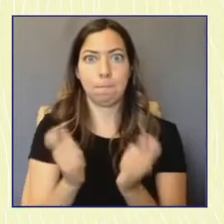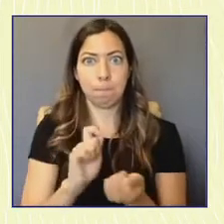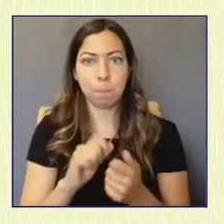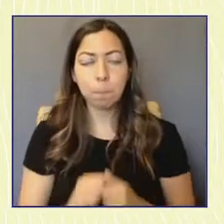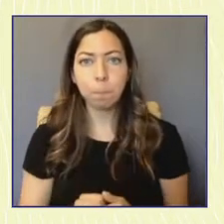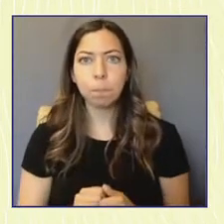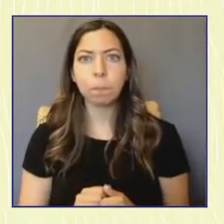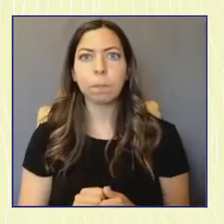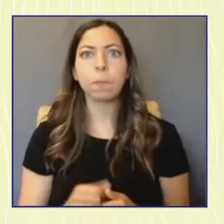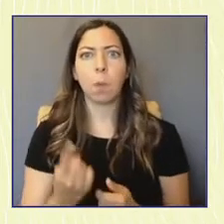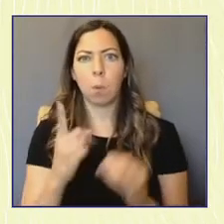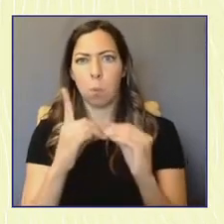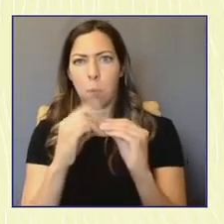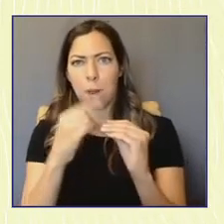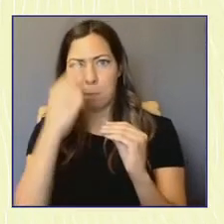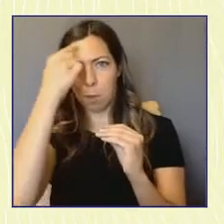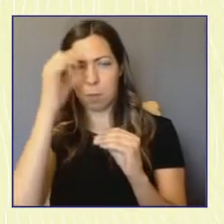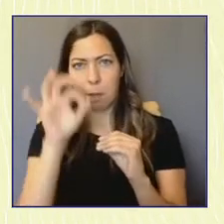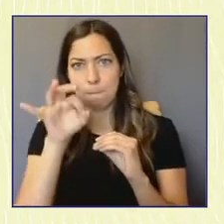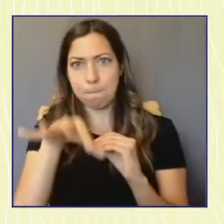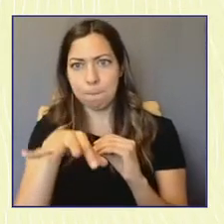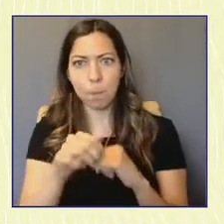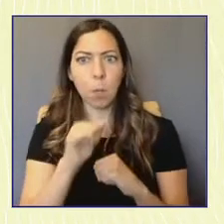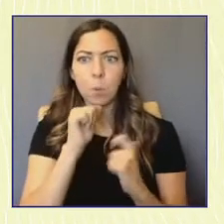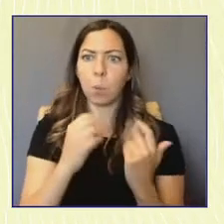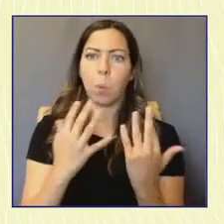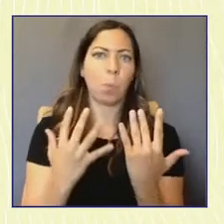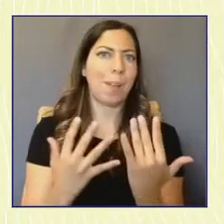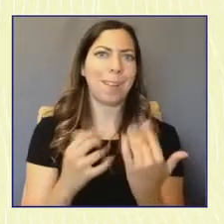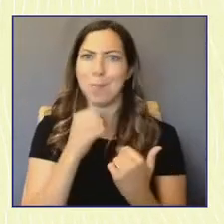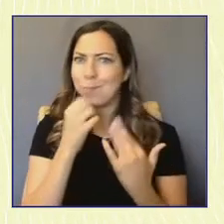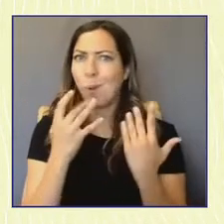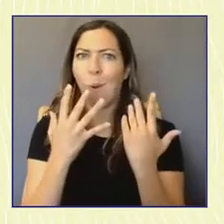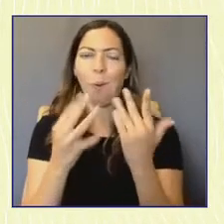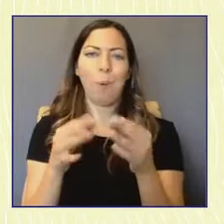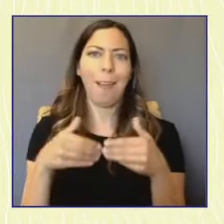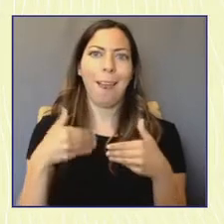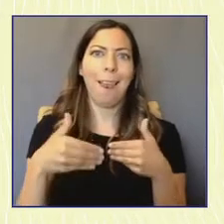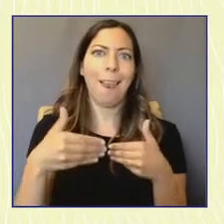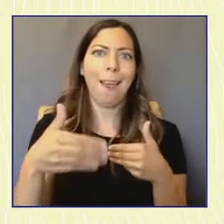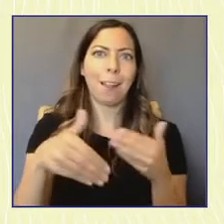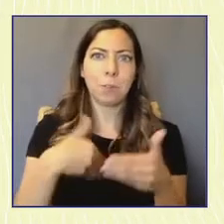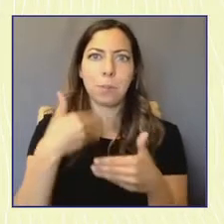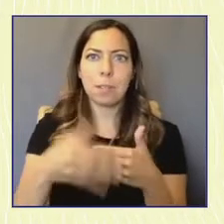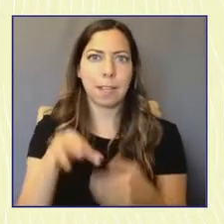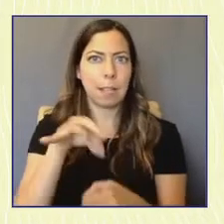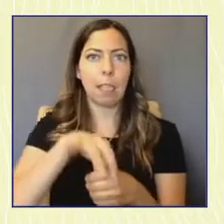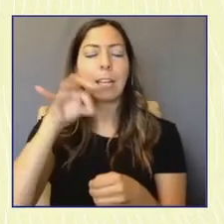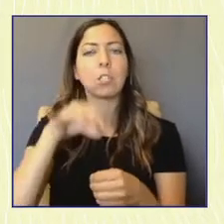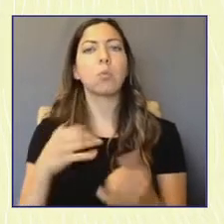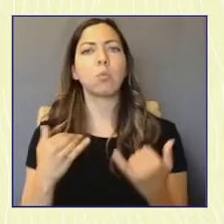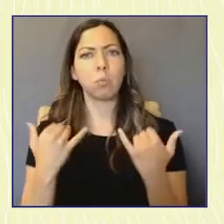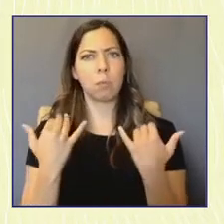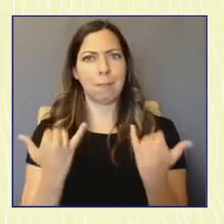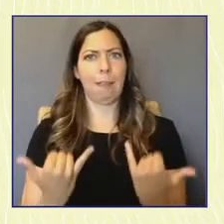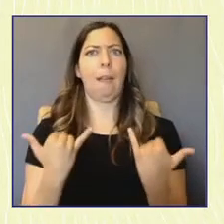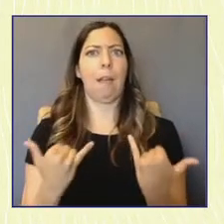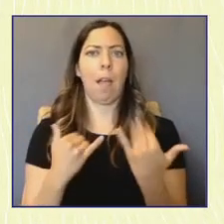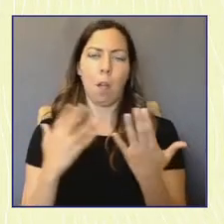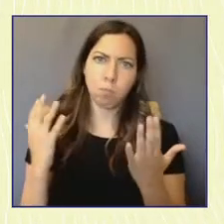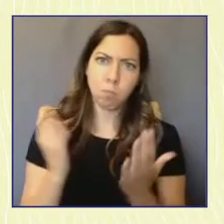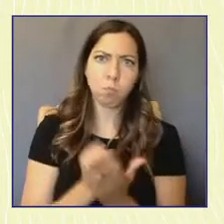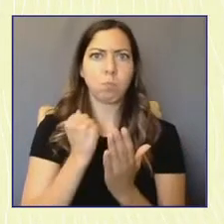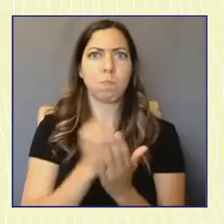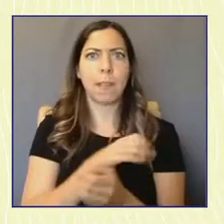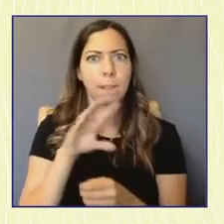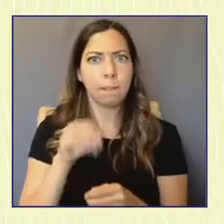don't wait. Don't wait until the next election. Just start today. Get involved. Make your voices heard.